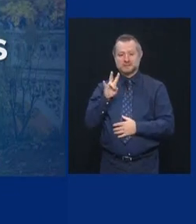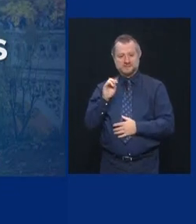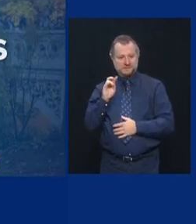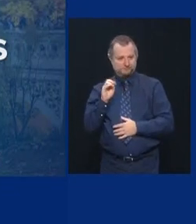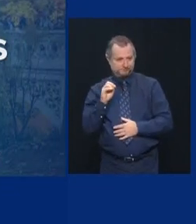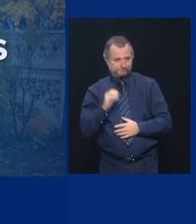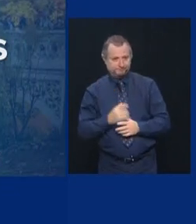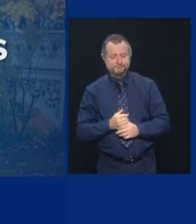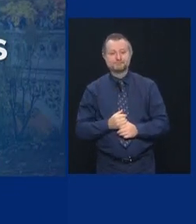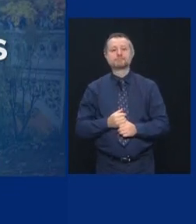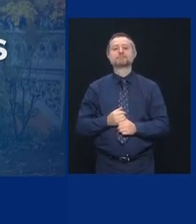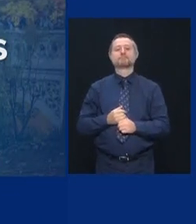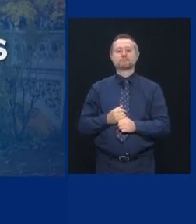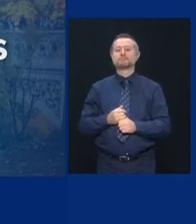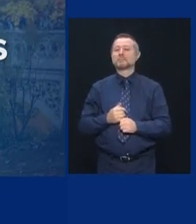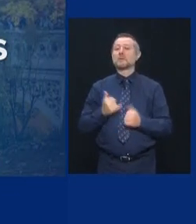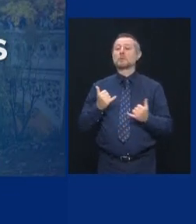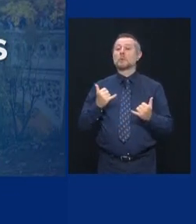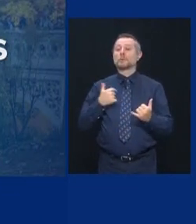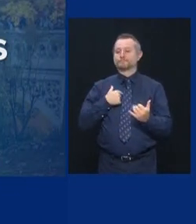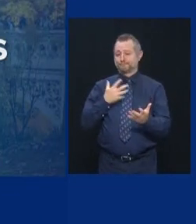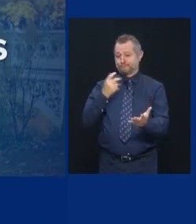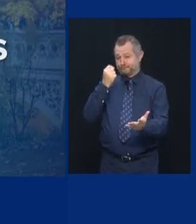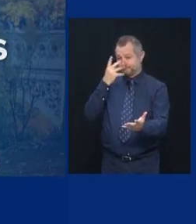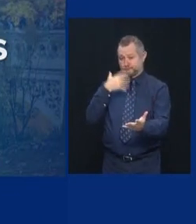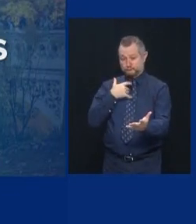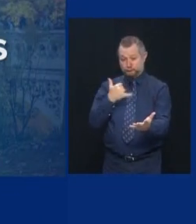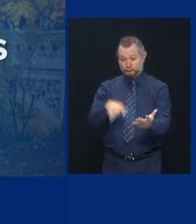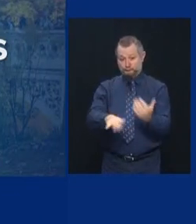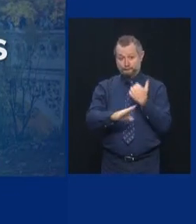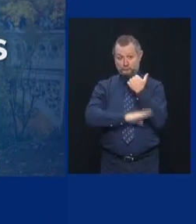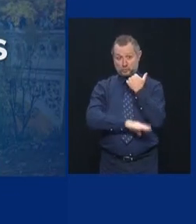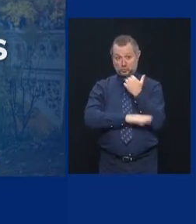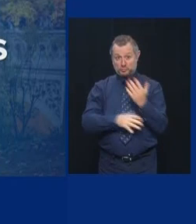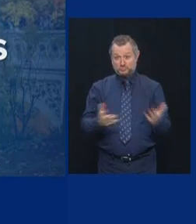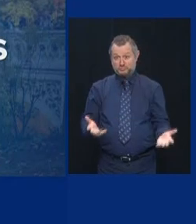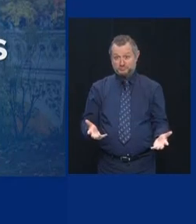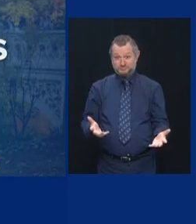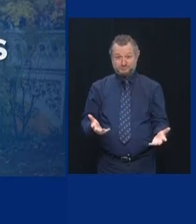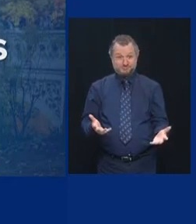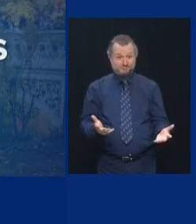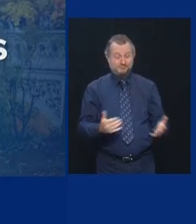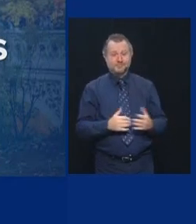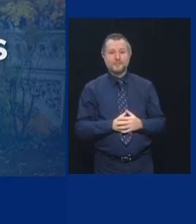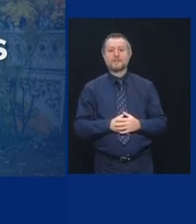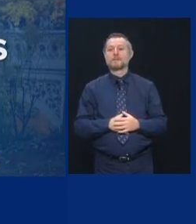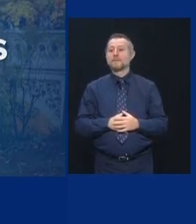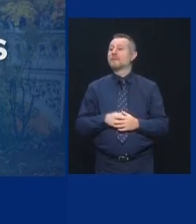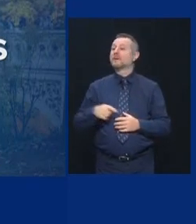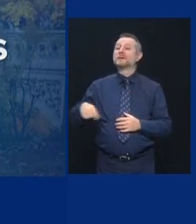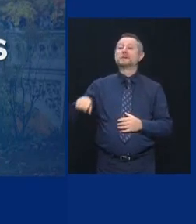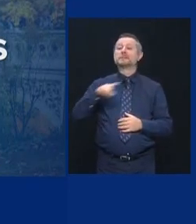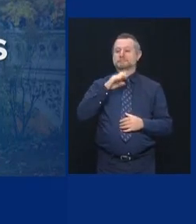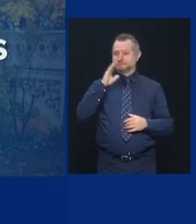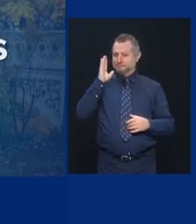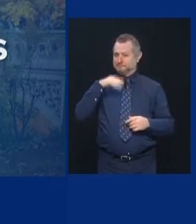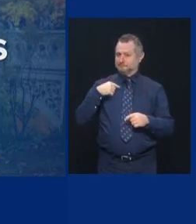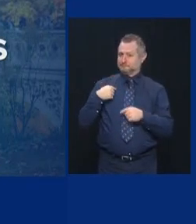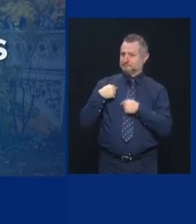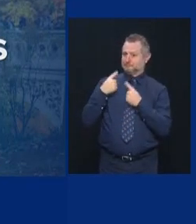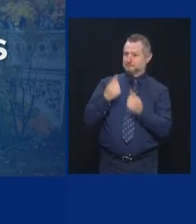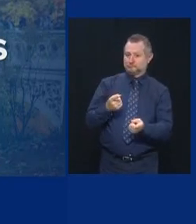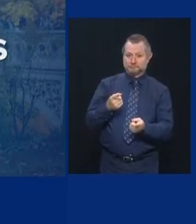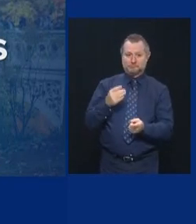Context first. We're coming into the fall. We have been told since early March,